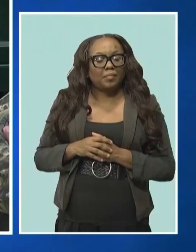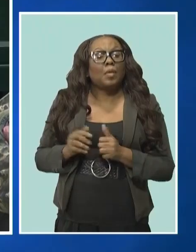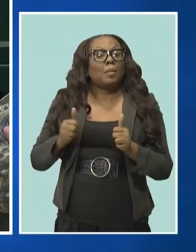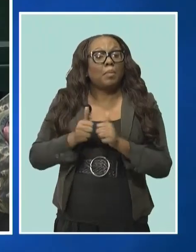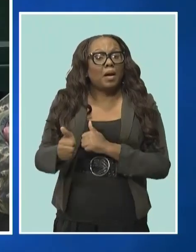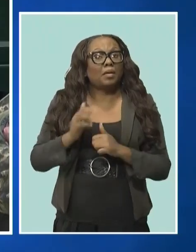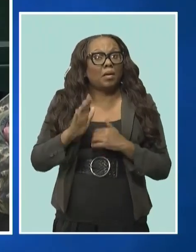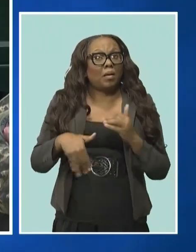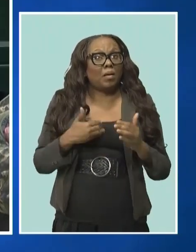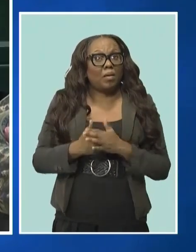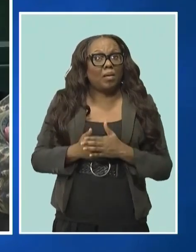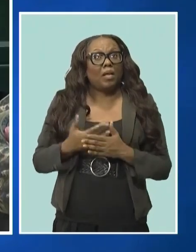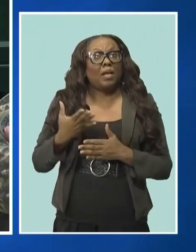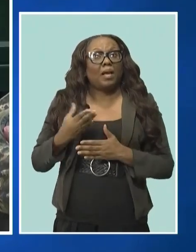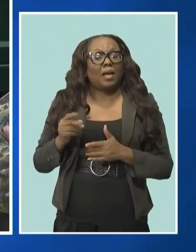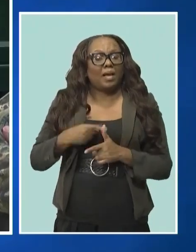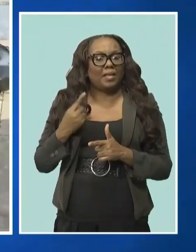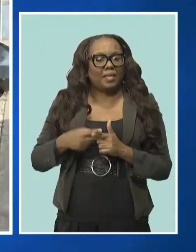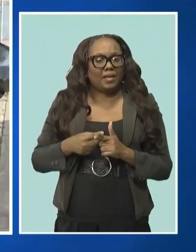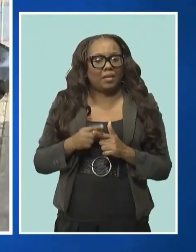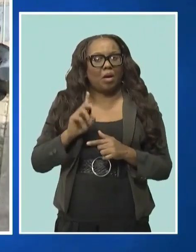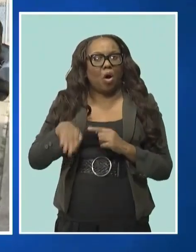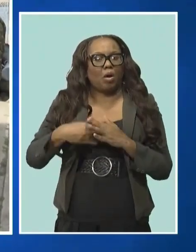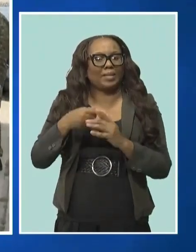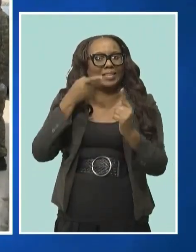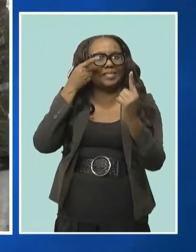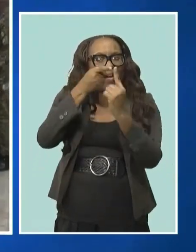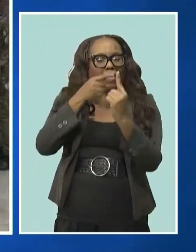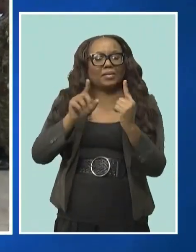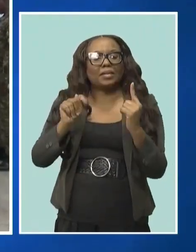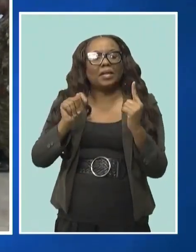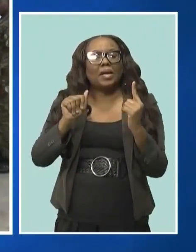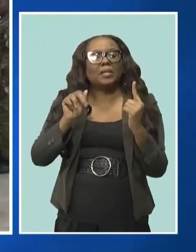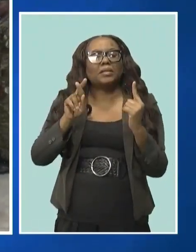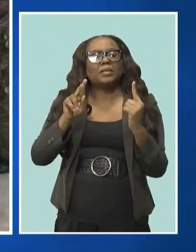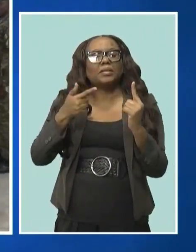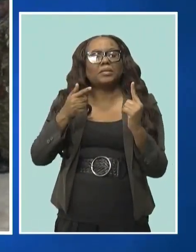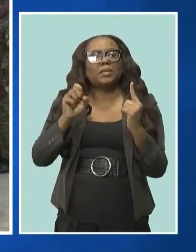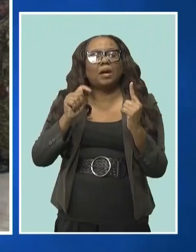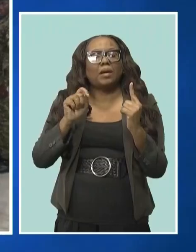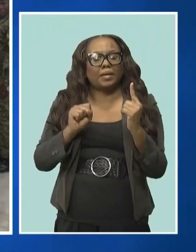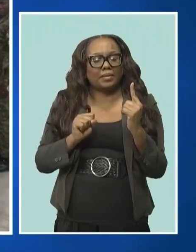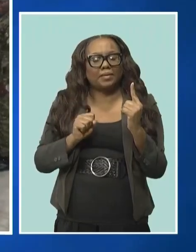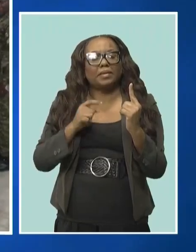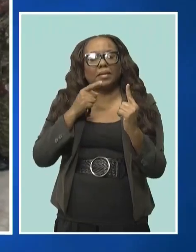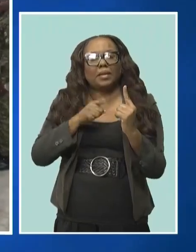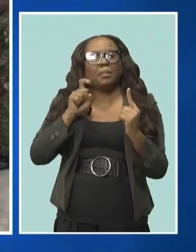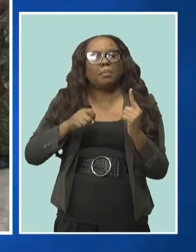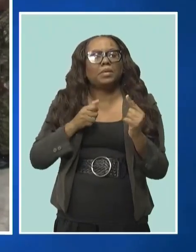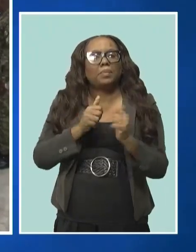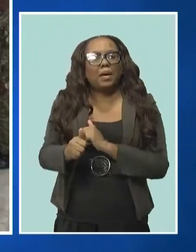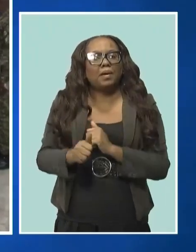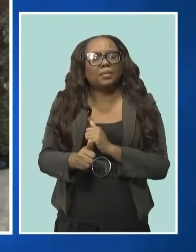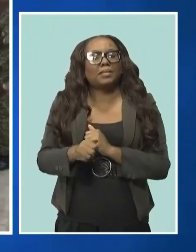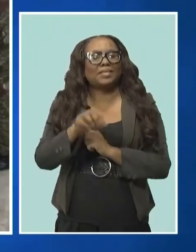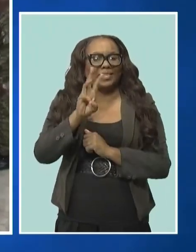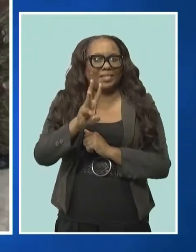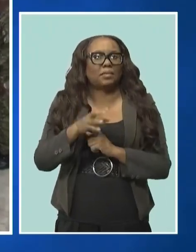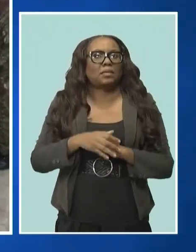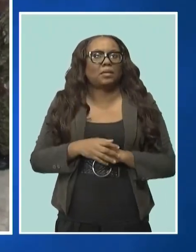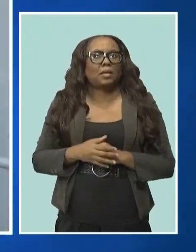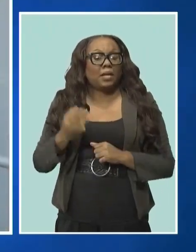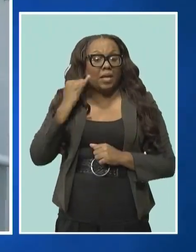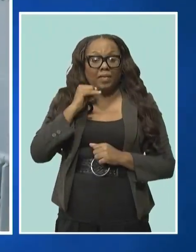out of ten on the targets. If the soldiers pass all but don't get the required targets, it's back to